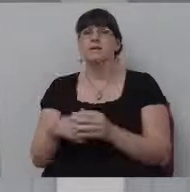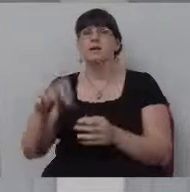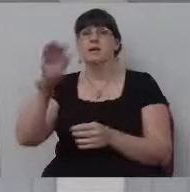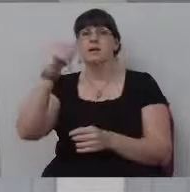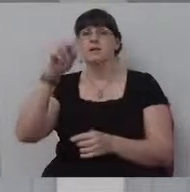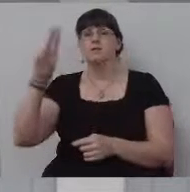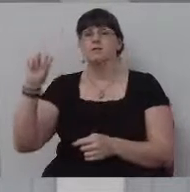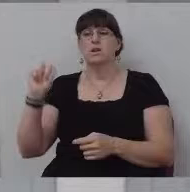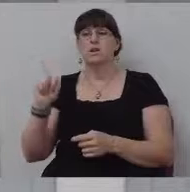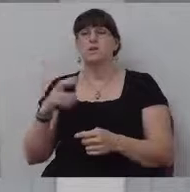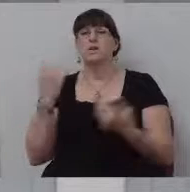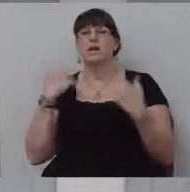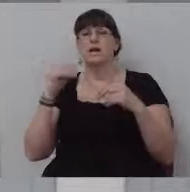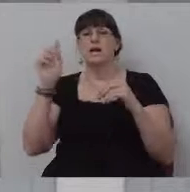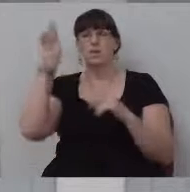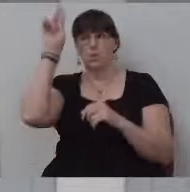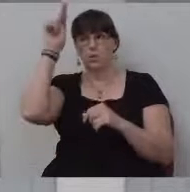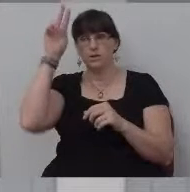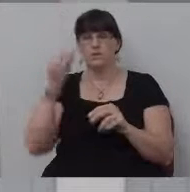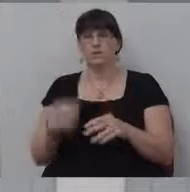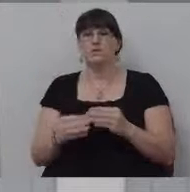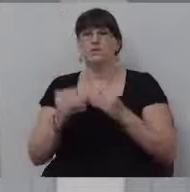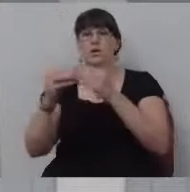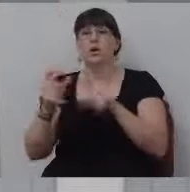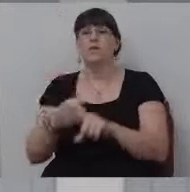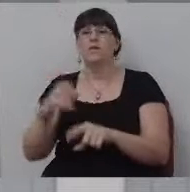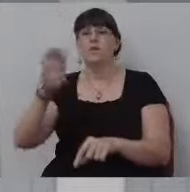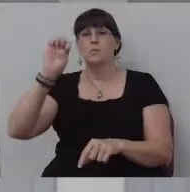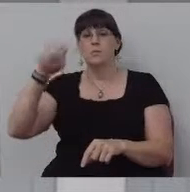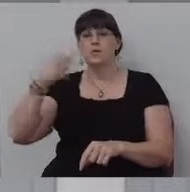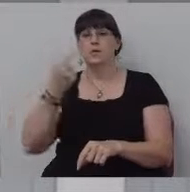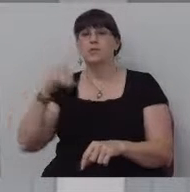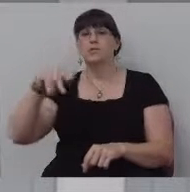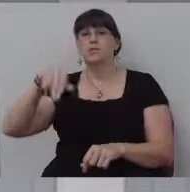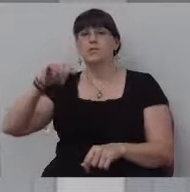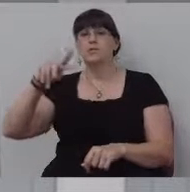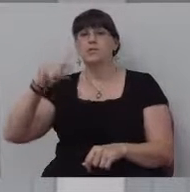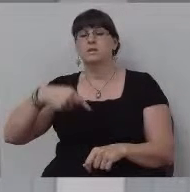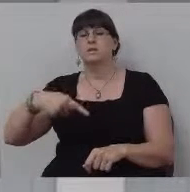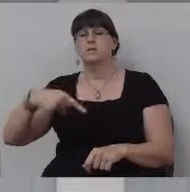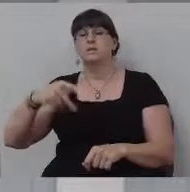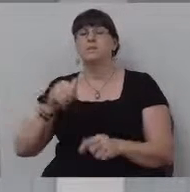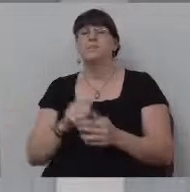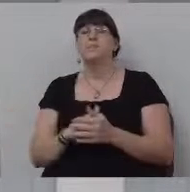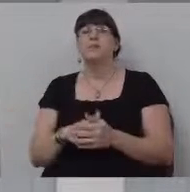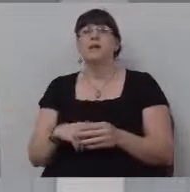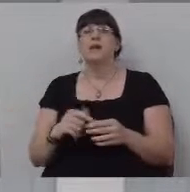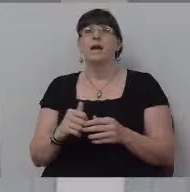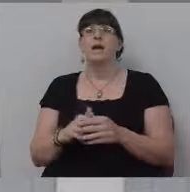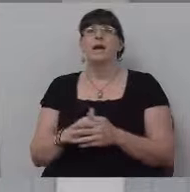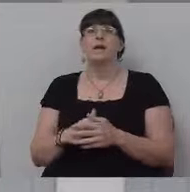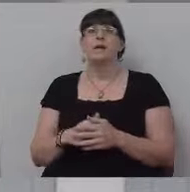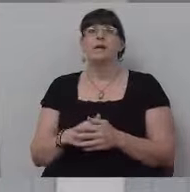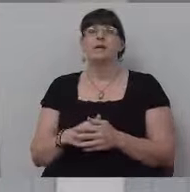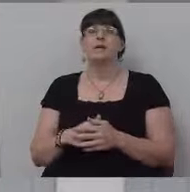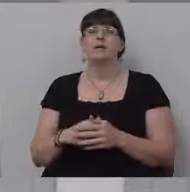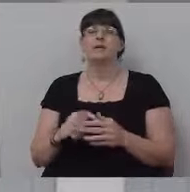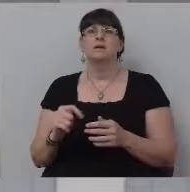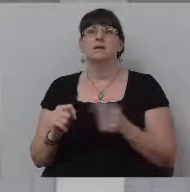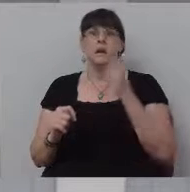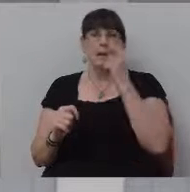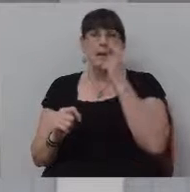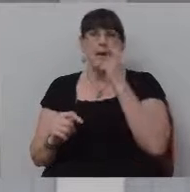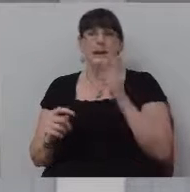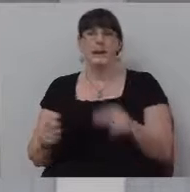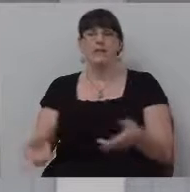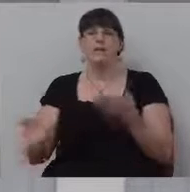Solomon had horses brought out of Egypt and linen yarn and the king's merchants received the linen yarn at a price. They fetched up and brought forth out